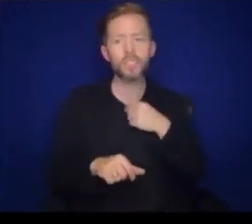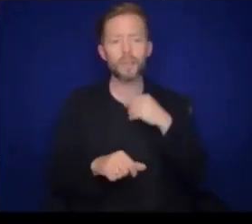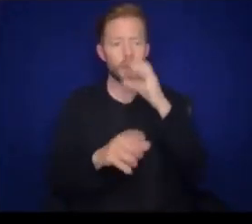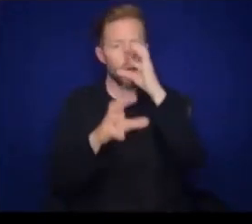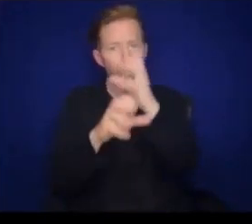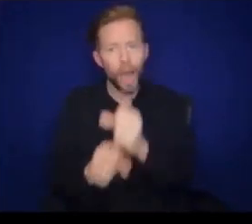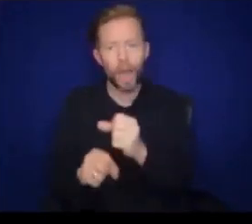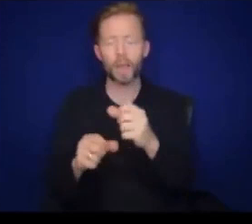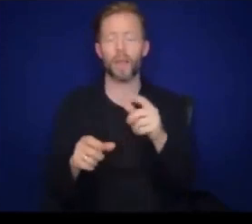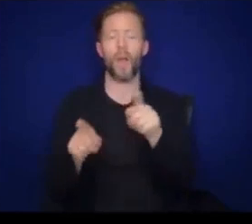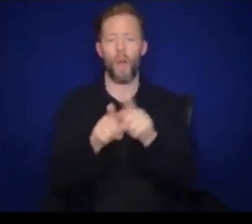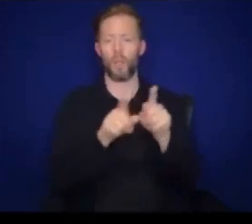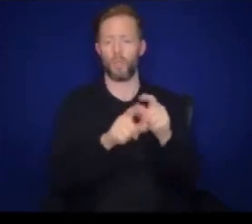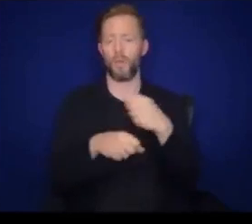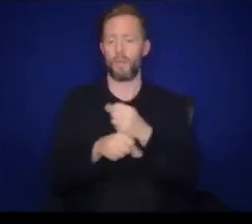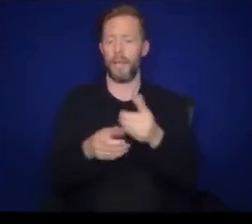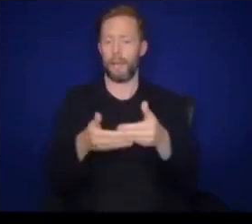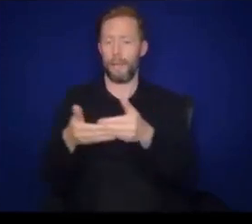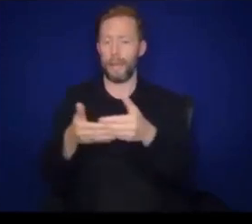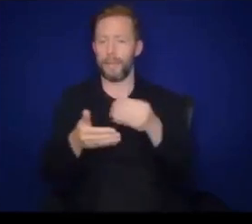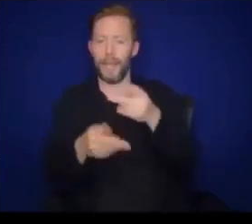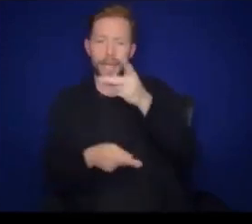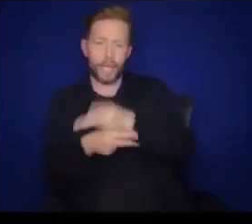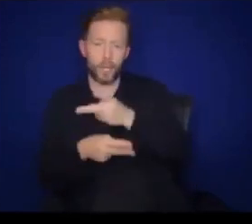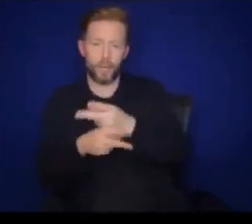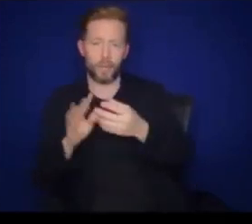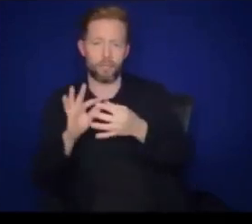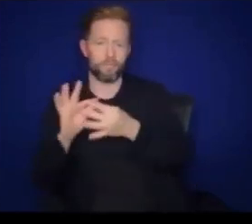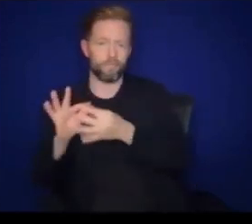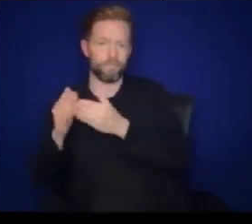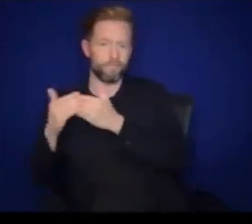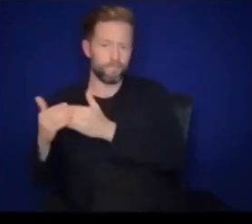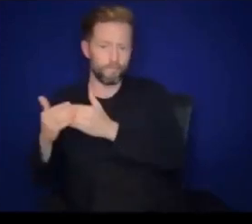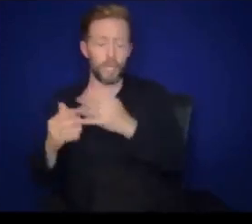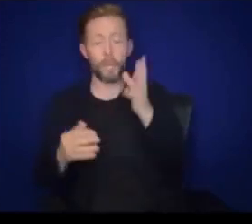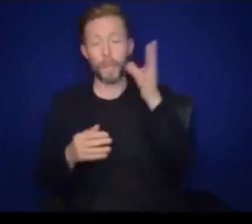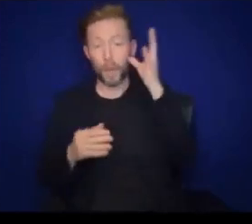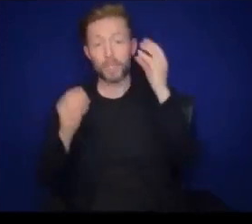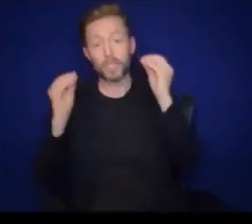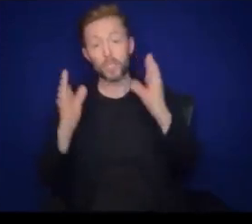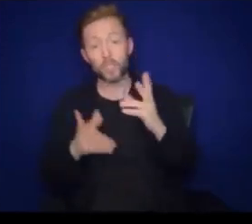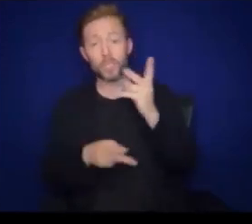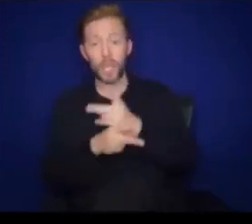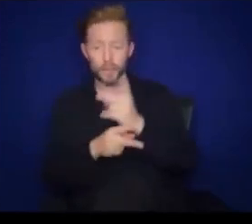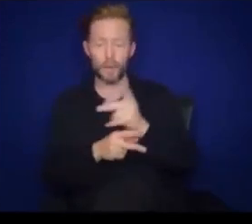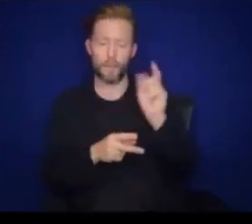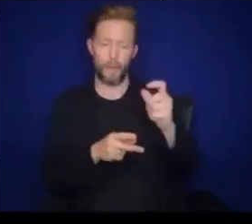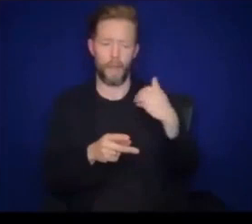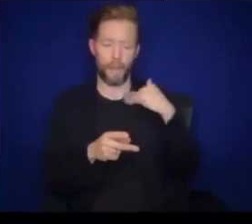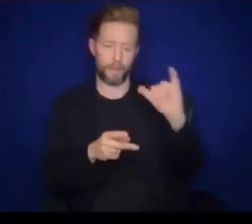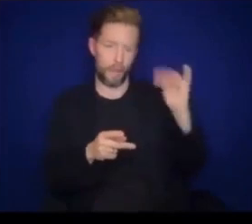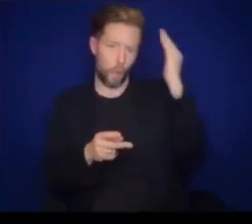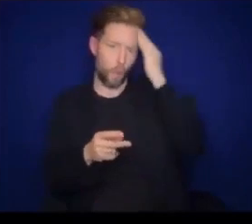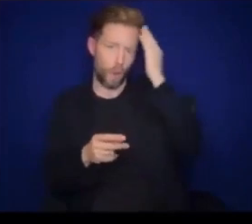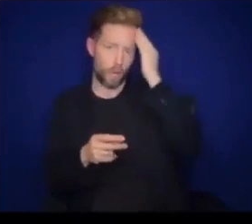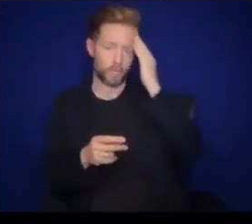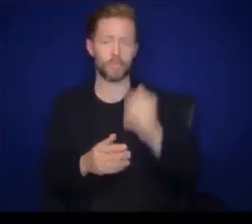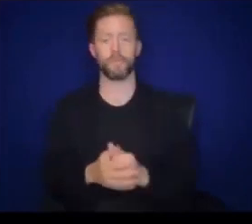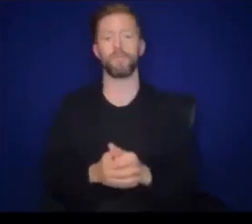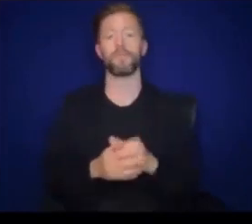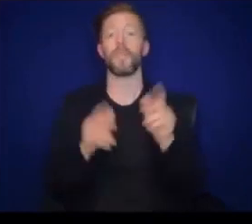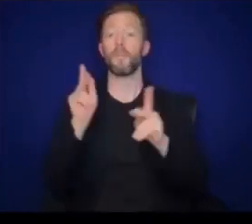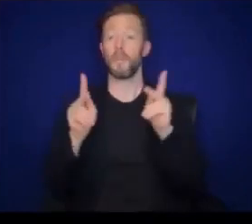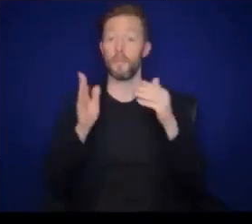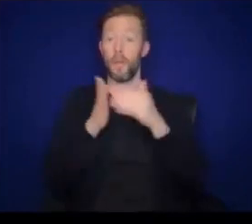creating a bond between caregiver and baby. It's really very simple. Parents, teachers, and caregivers just need to have that awareness.